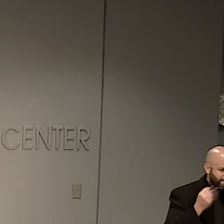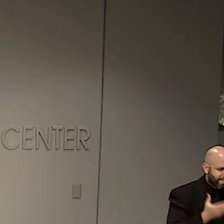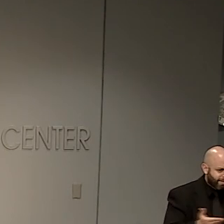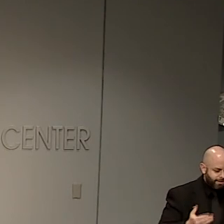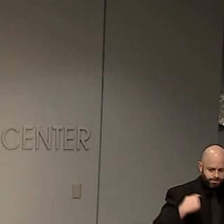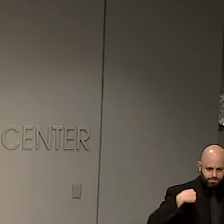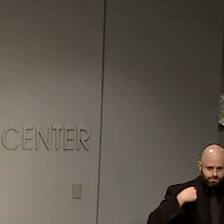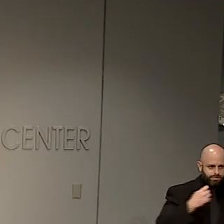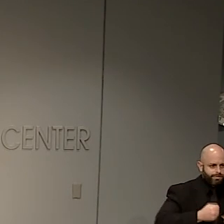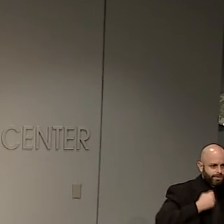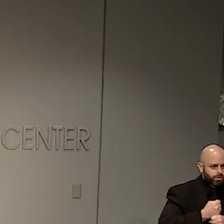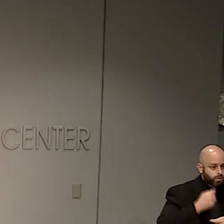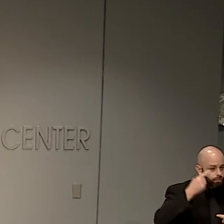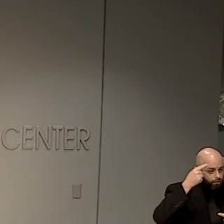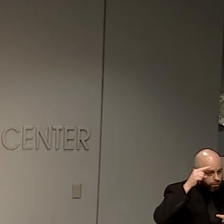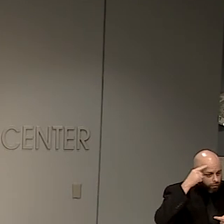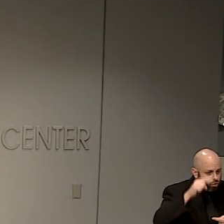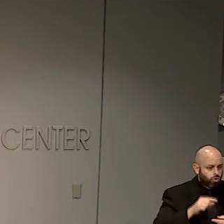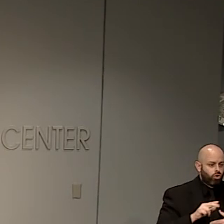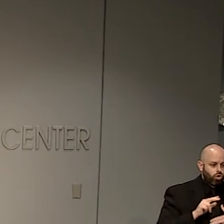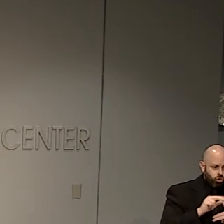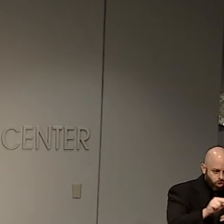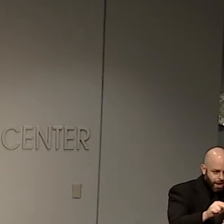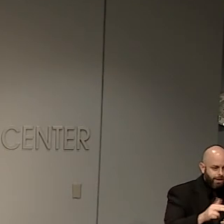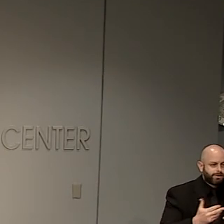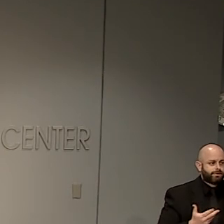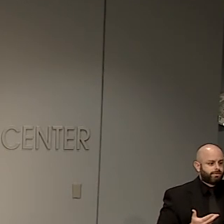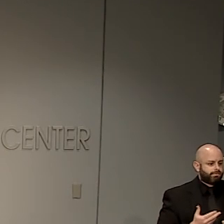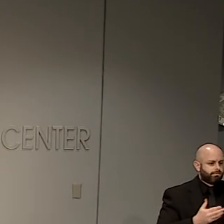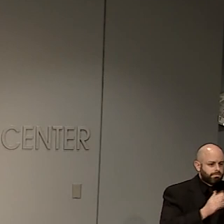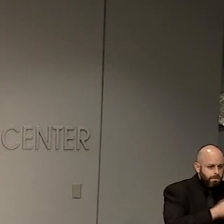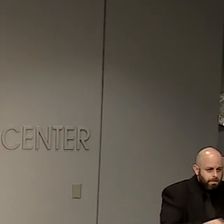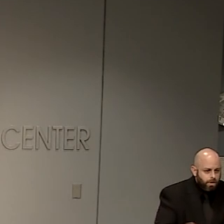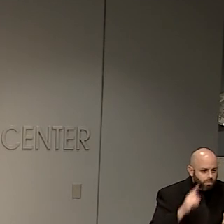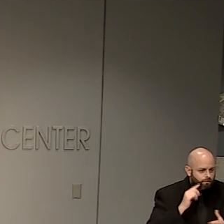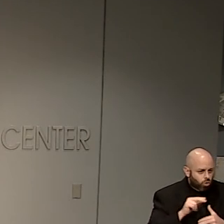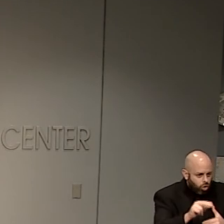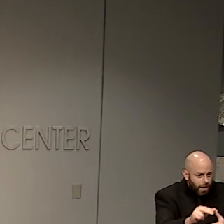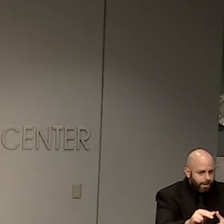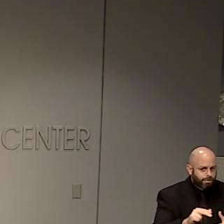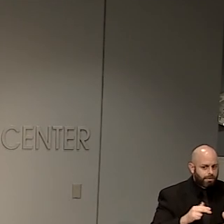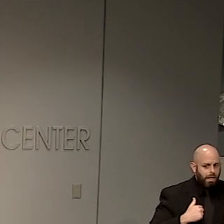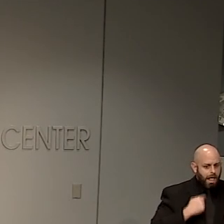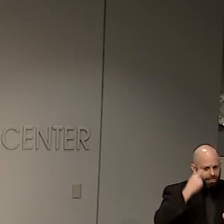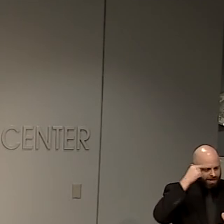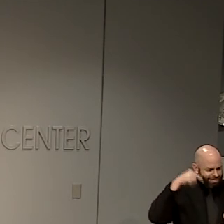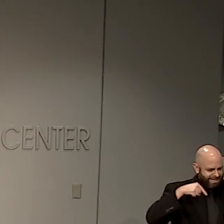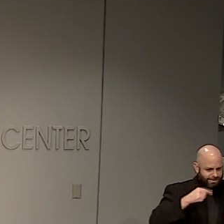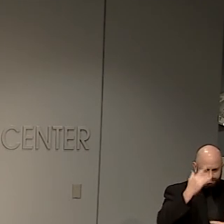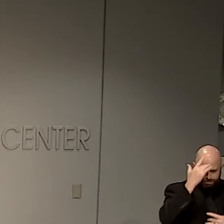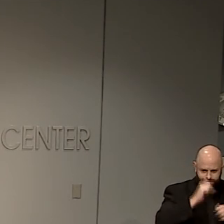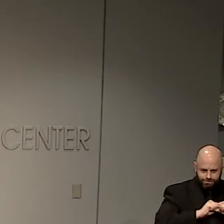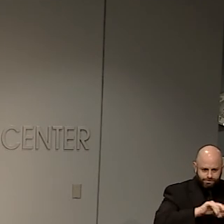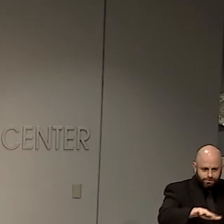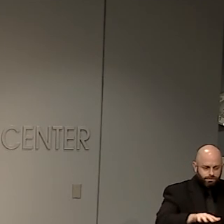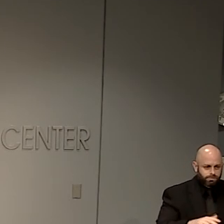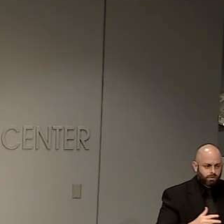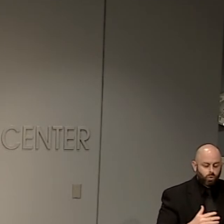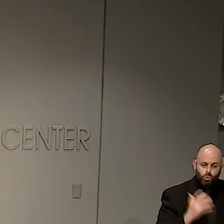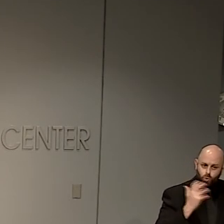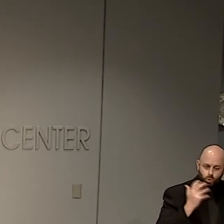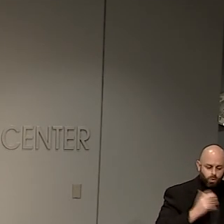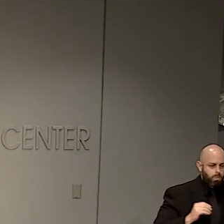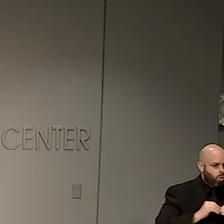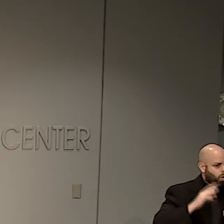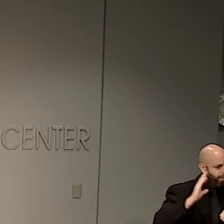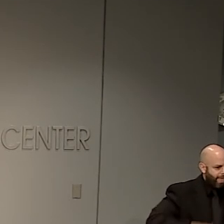for hurricanes or during hurricanes. I'm sure this is something that is far above what he has done in the